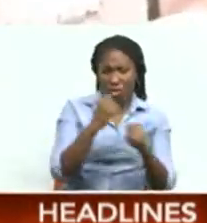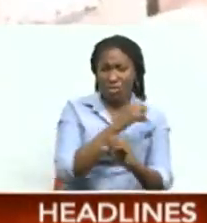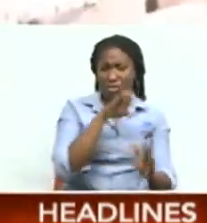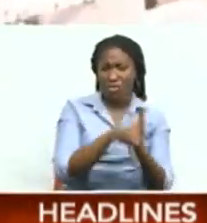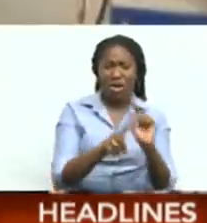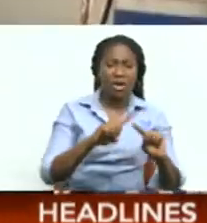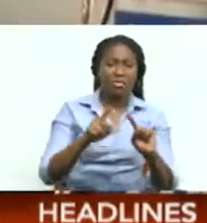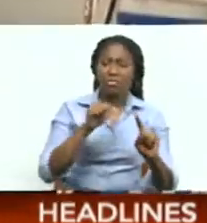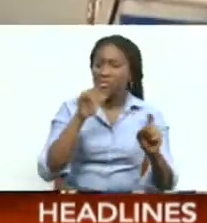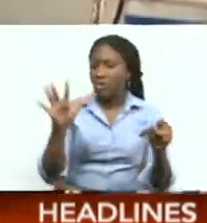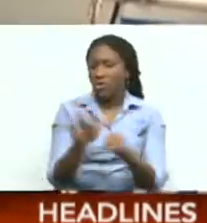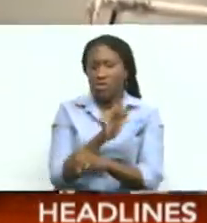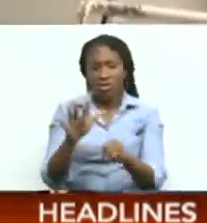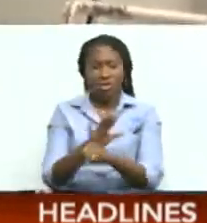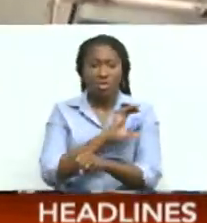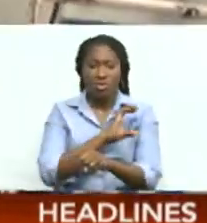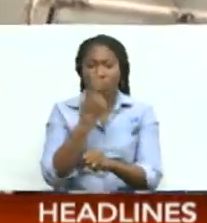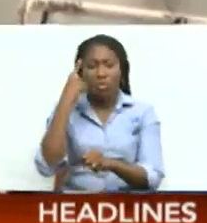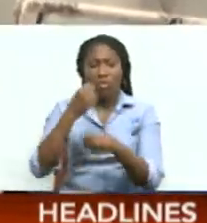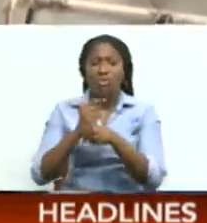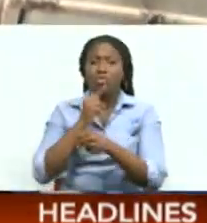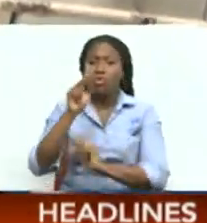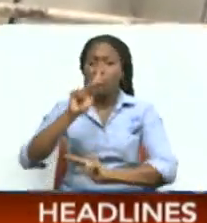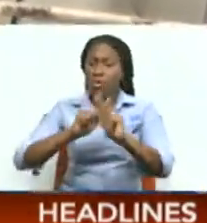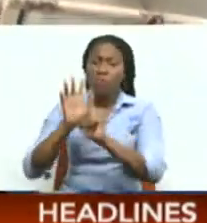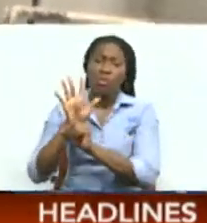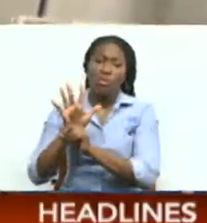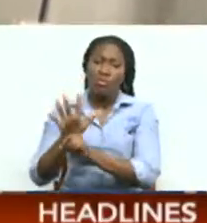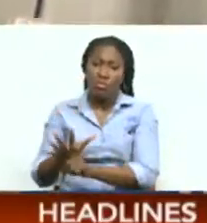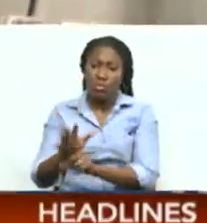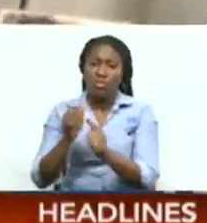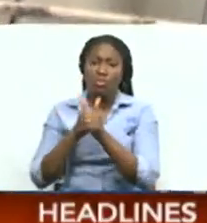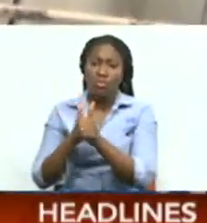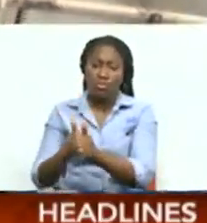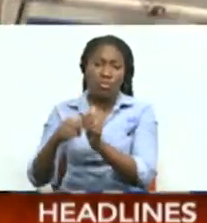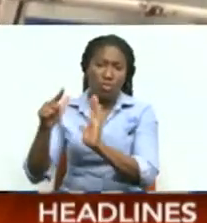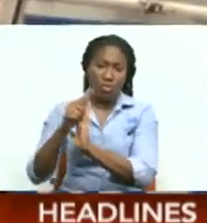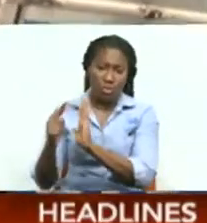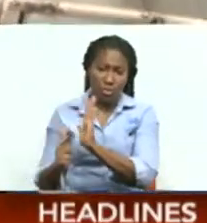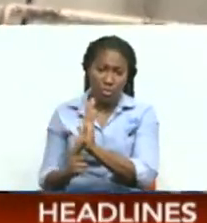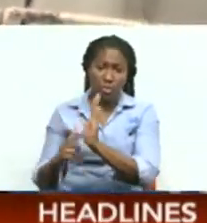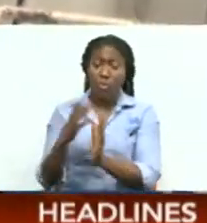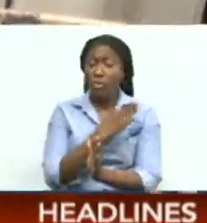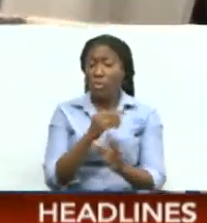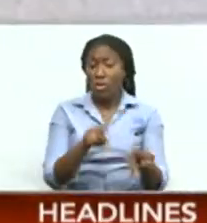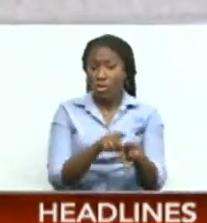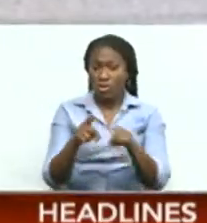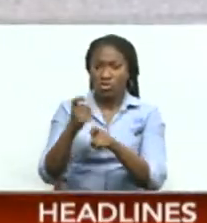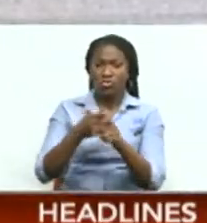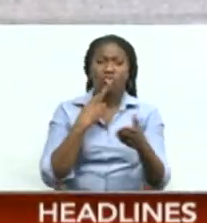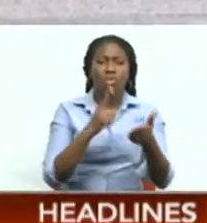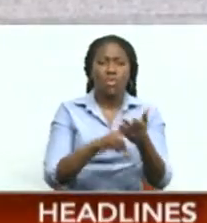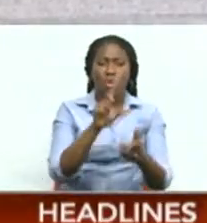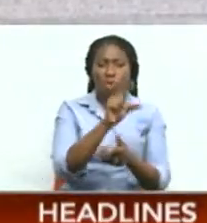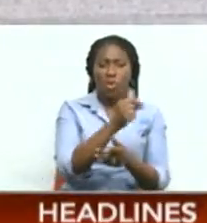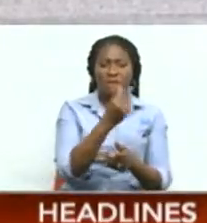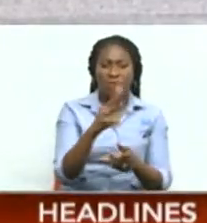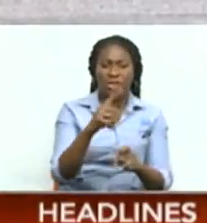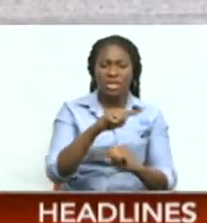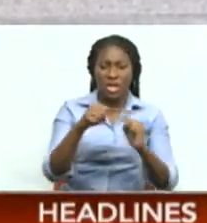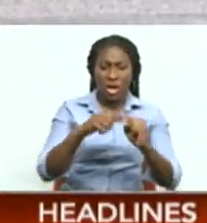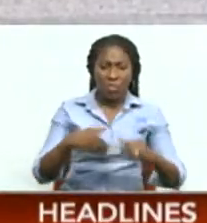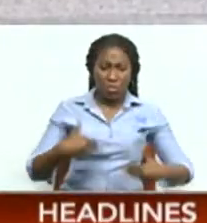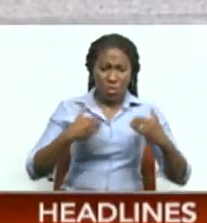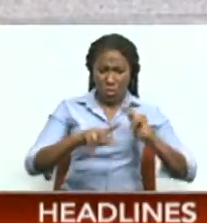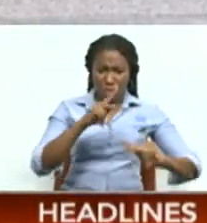inadequate enforcement Having participated in the Professor Selwyn Ryan report produced in 2014 on youth at risk She